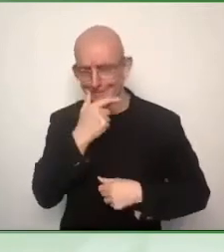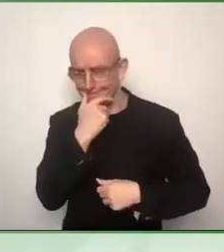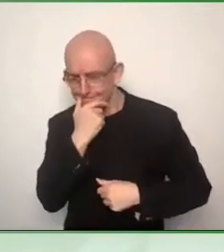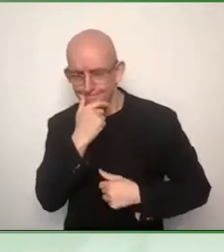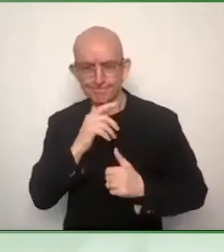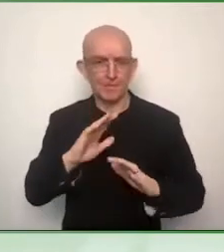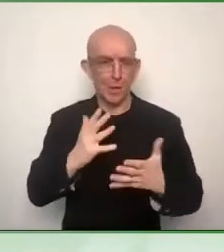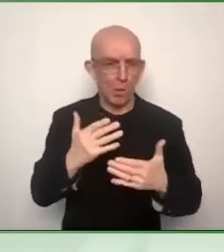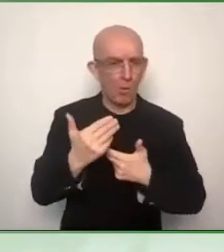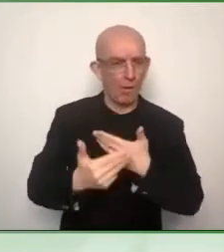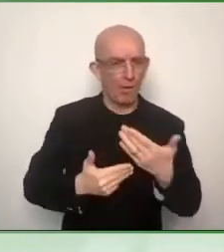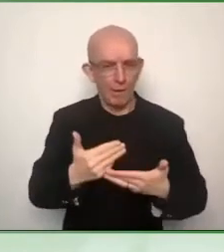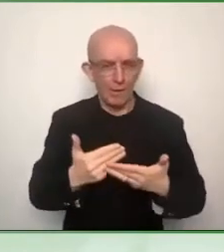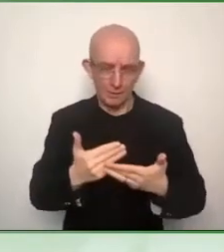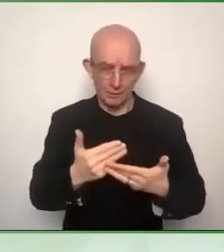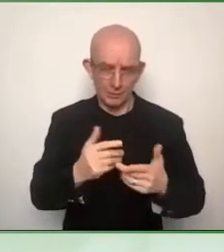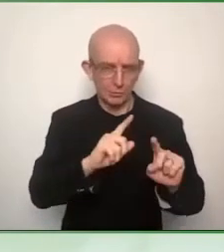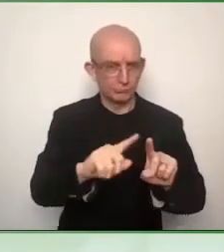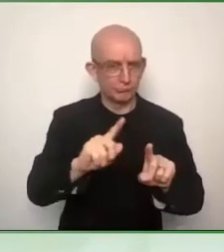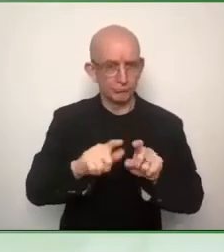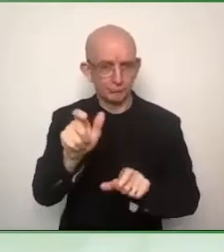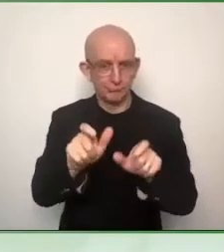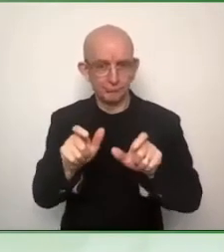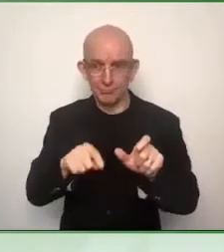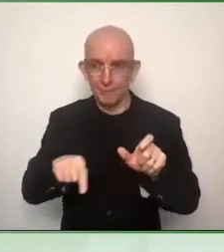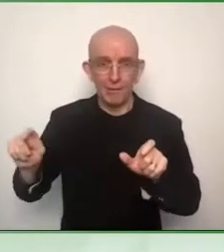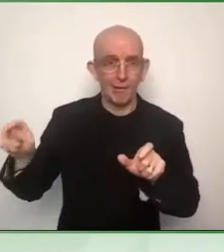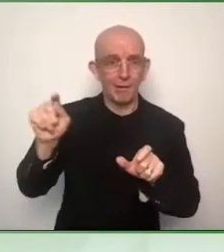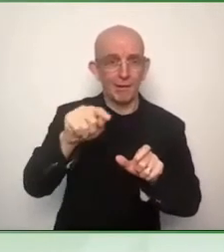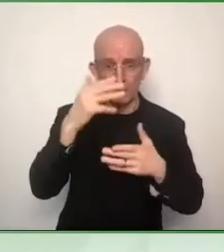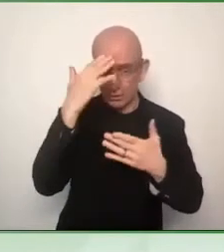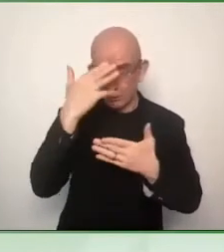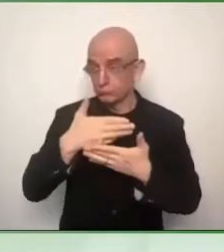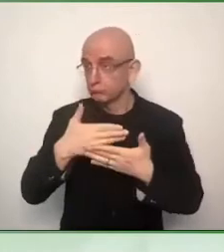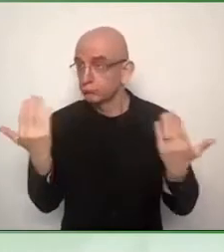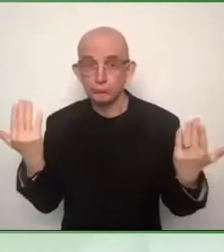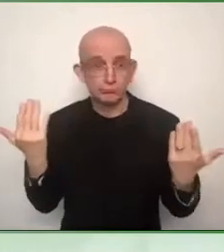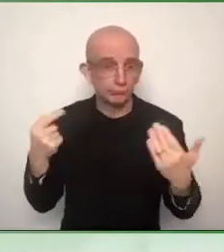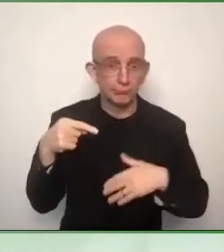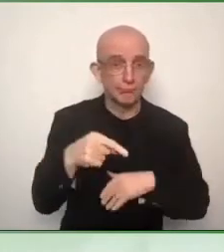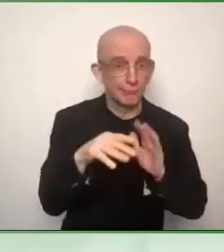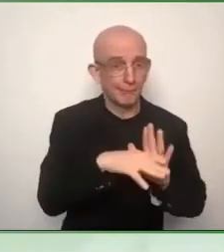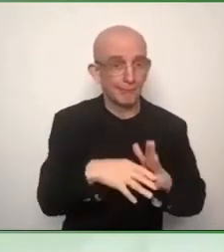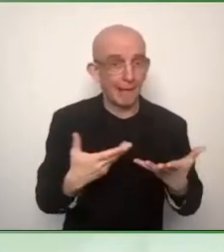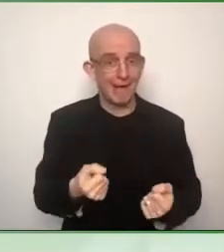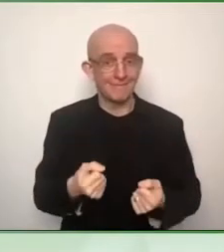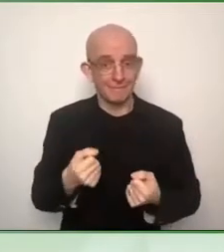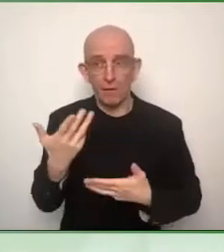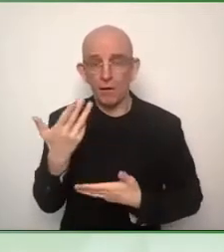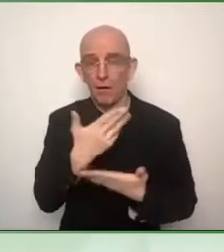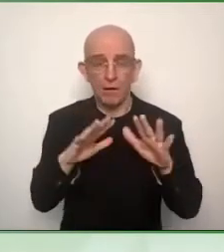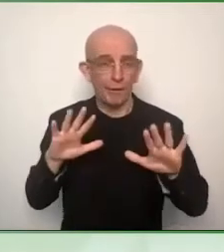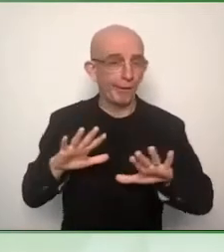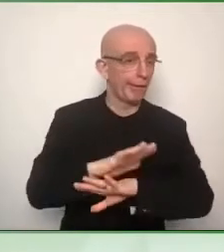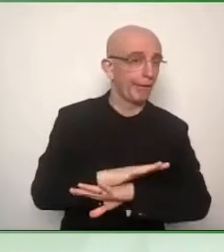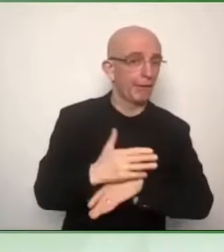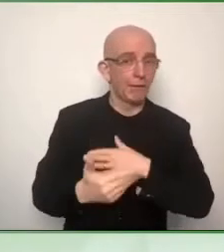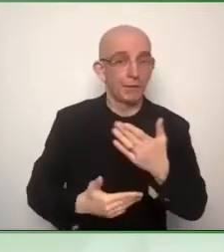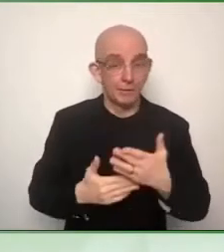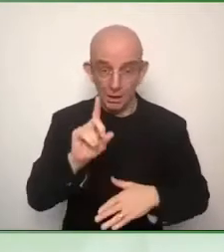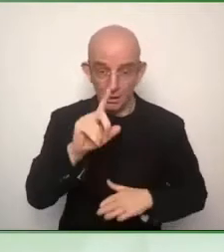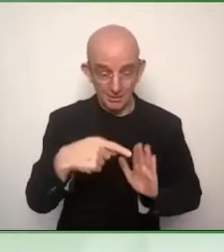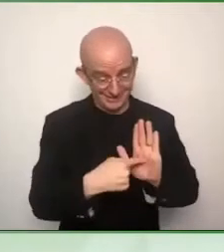Act is a piece of legislation, is a legislative act that requires two main things. One,